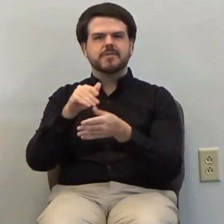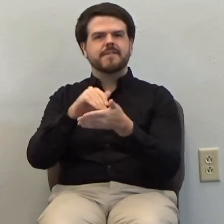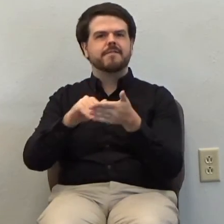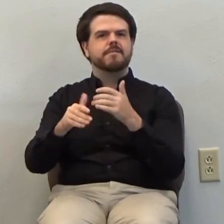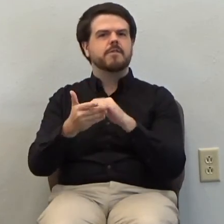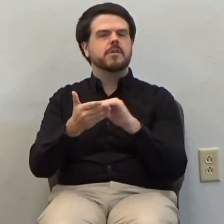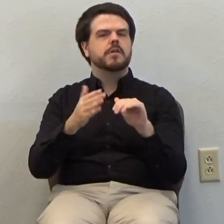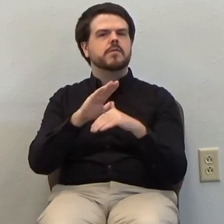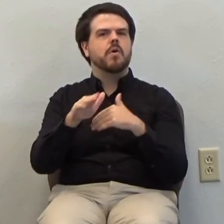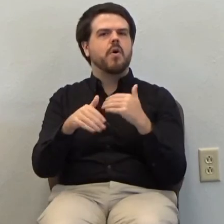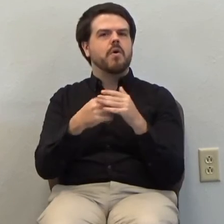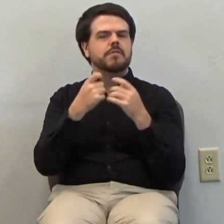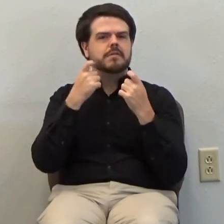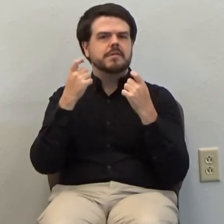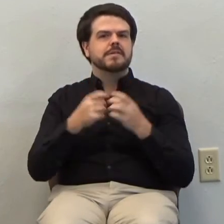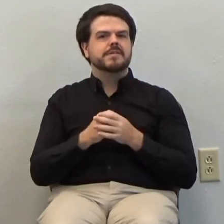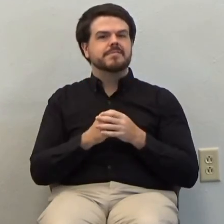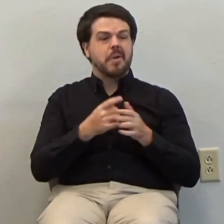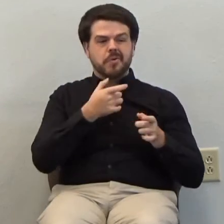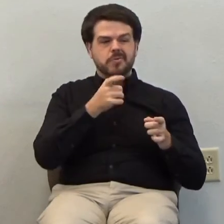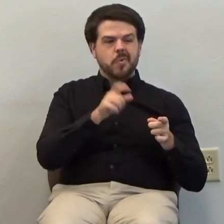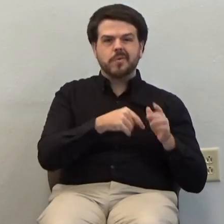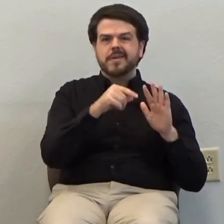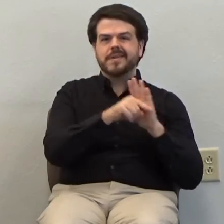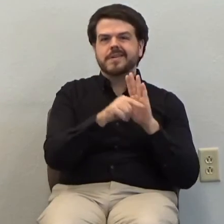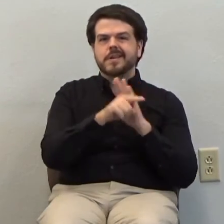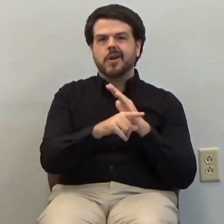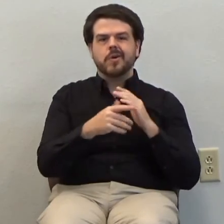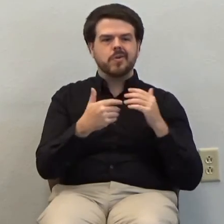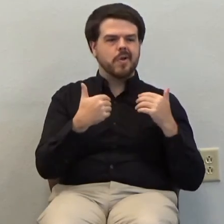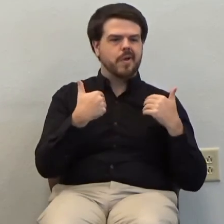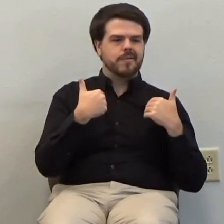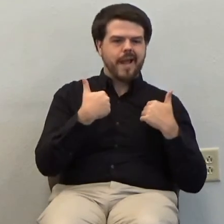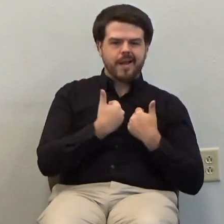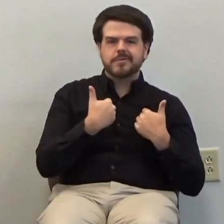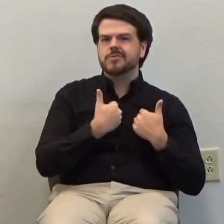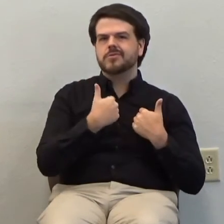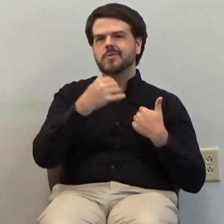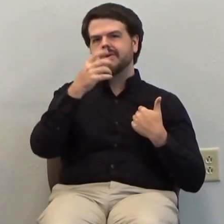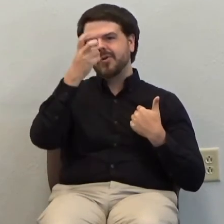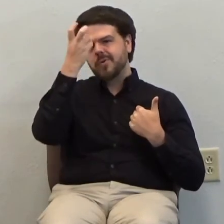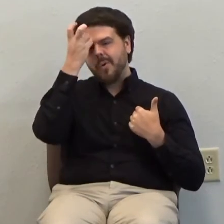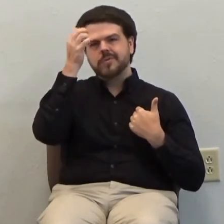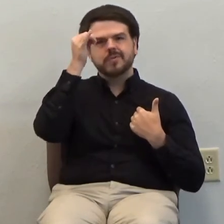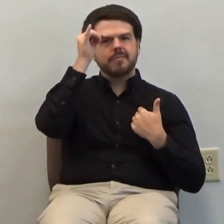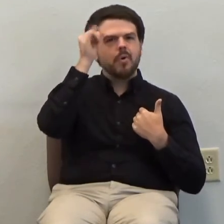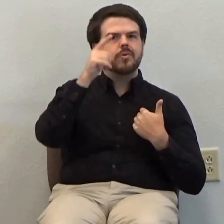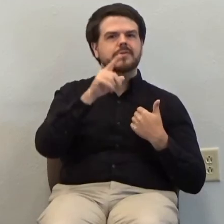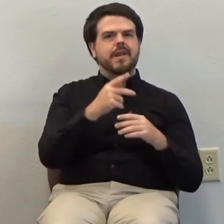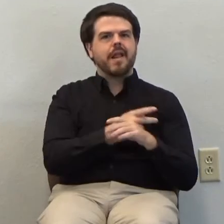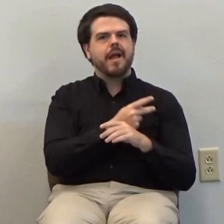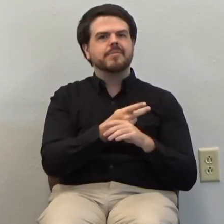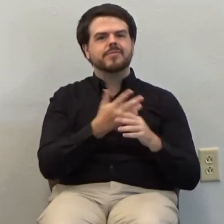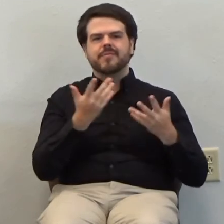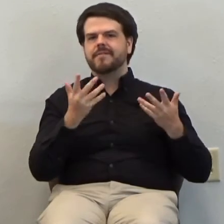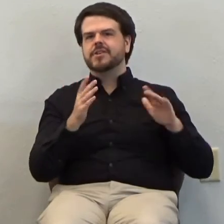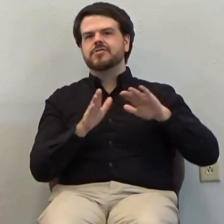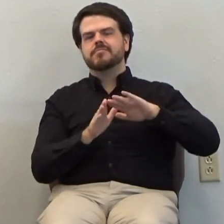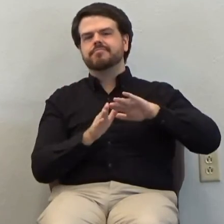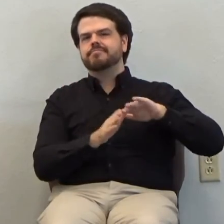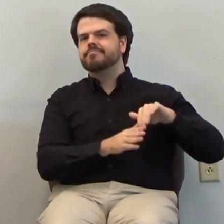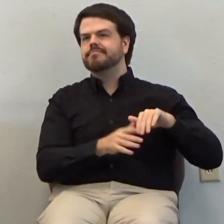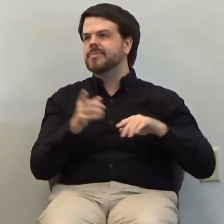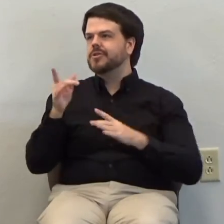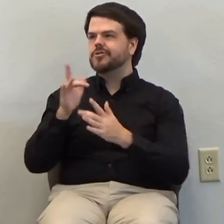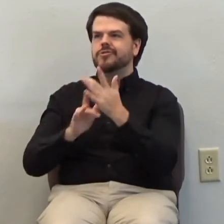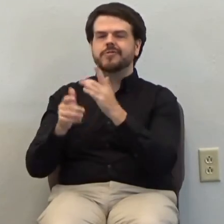more need for goats to be sacrificed or bulls or lambs Christ's blood covers us and we trust in that and when